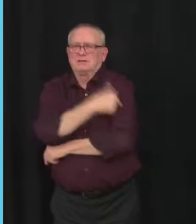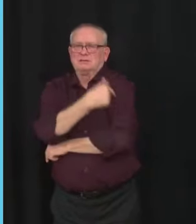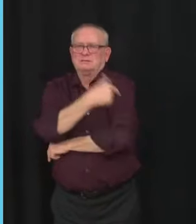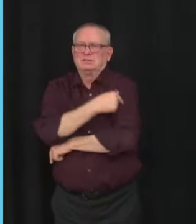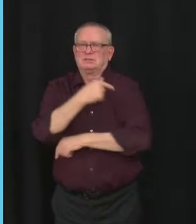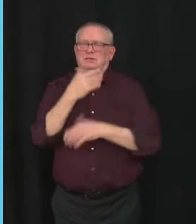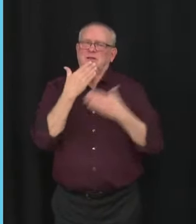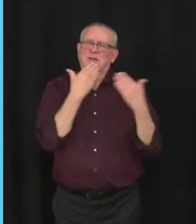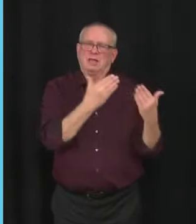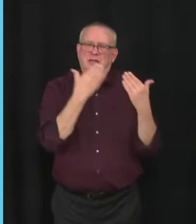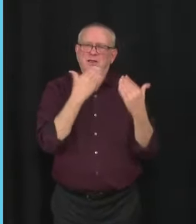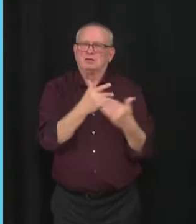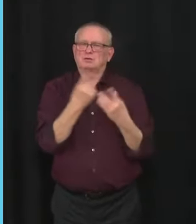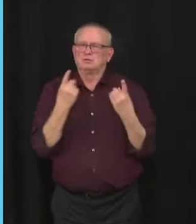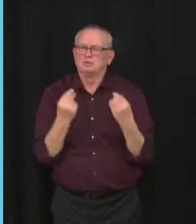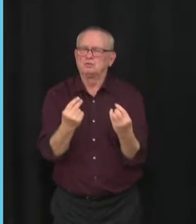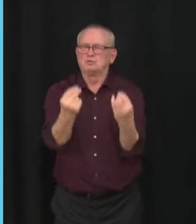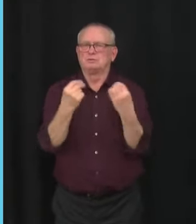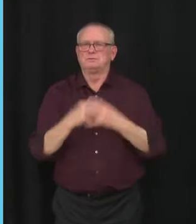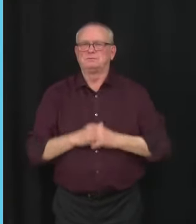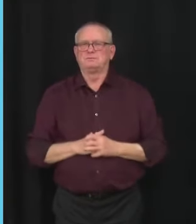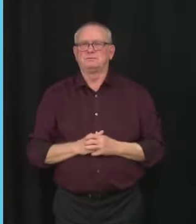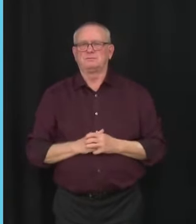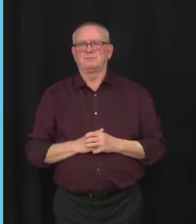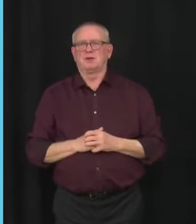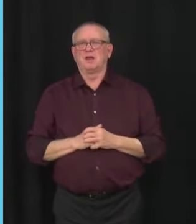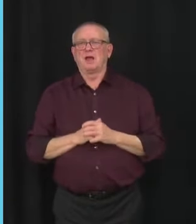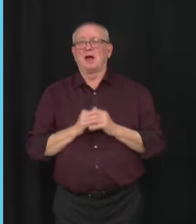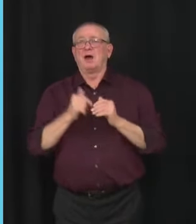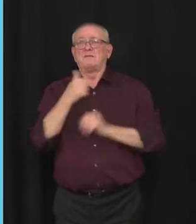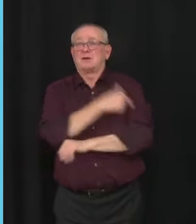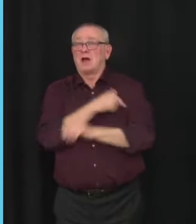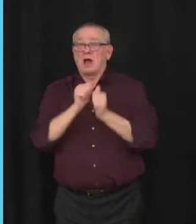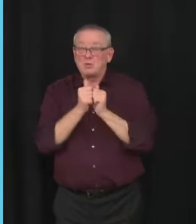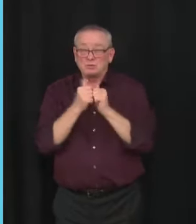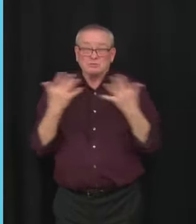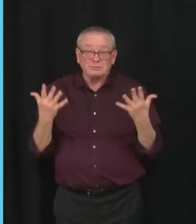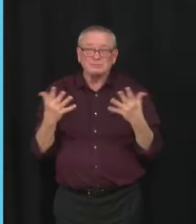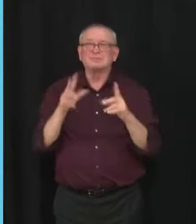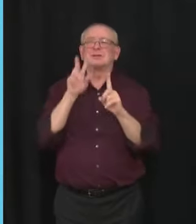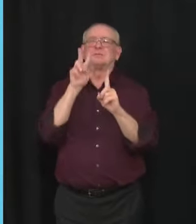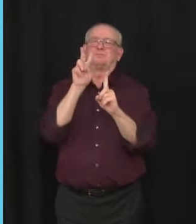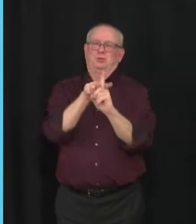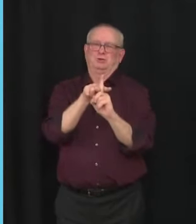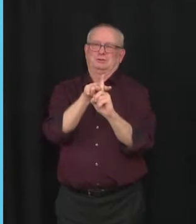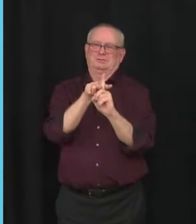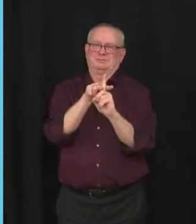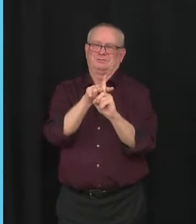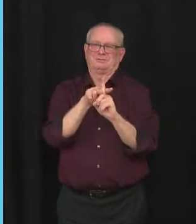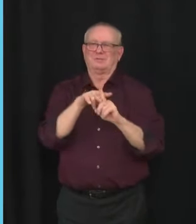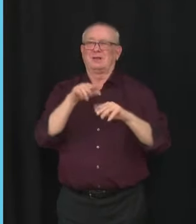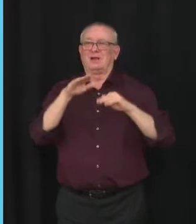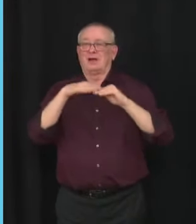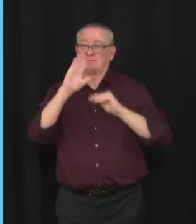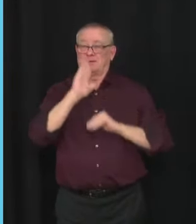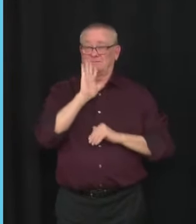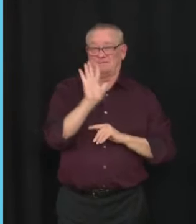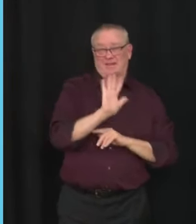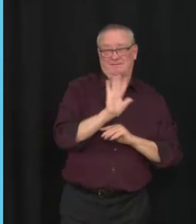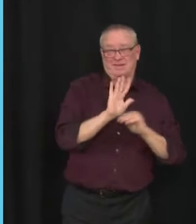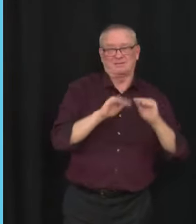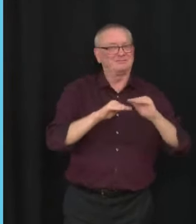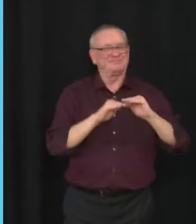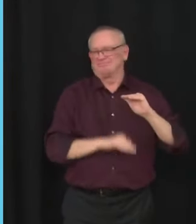Immunization will be by appointment only and children must be at least five years of age to be eligible. Unlike